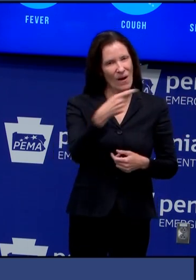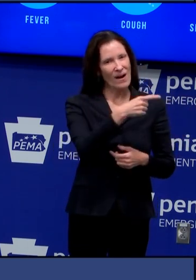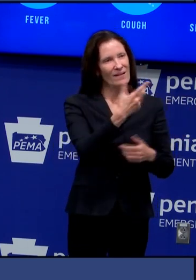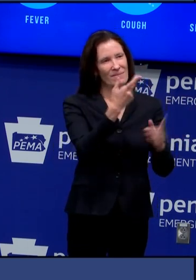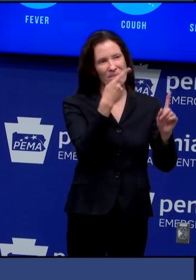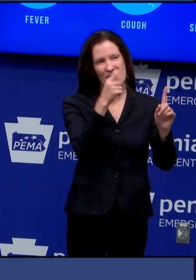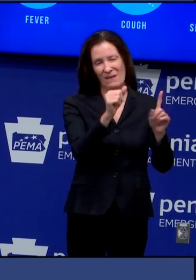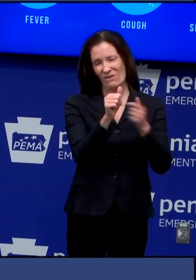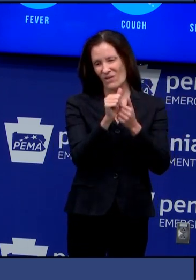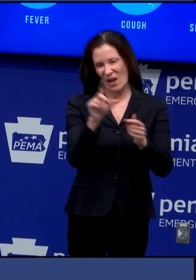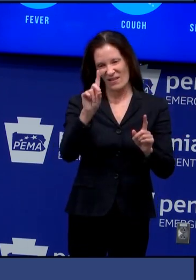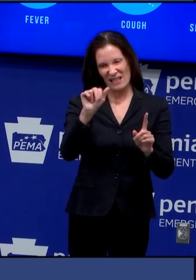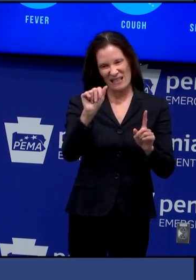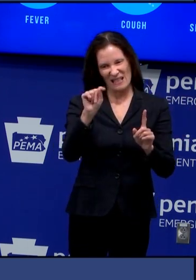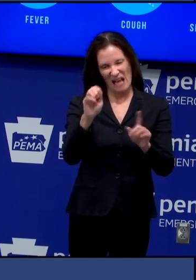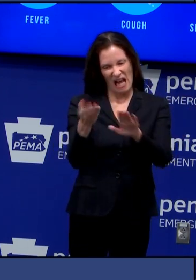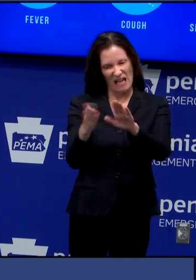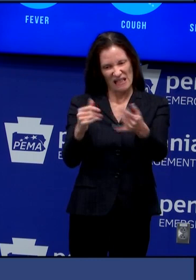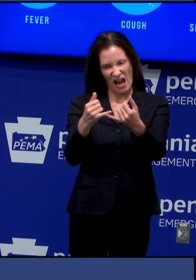time um